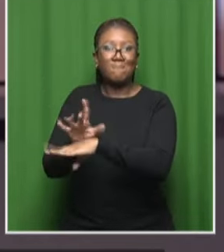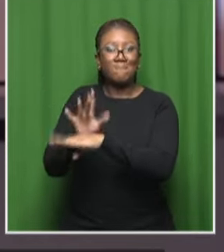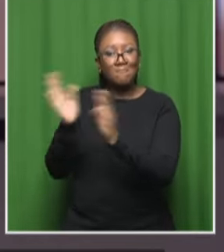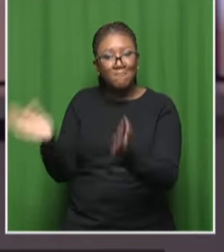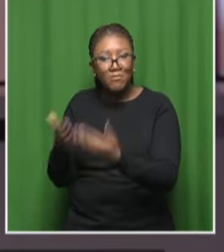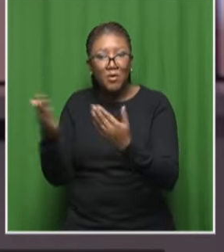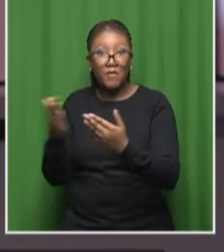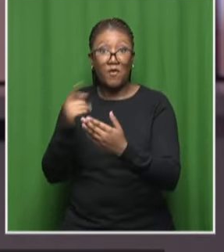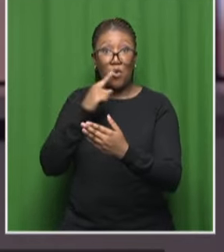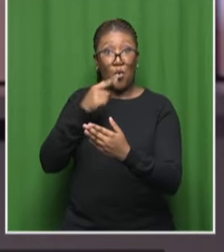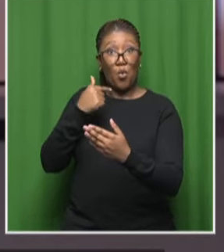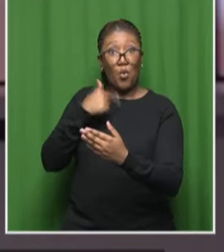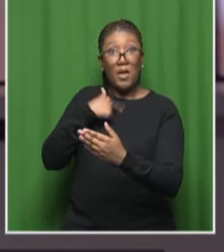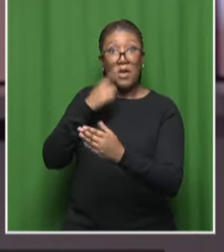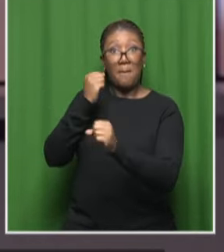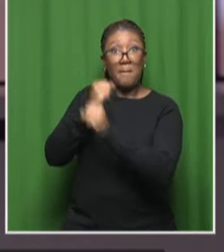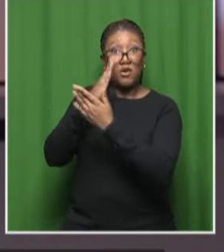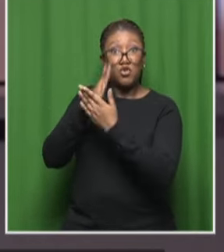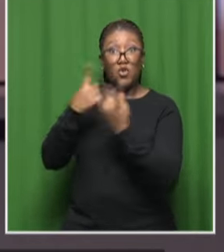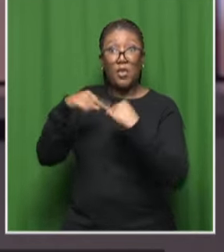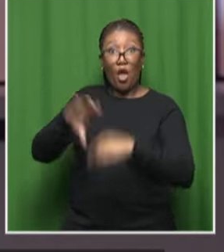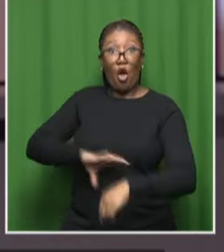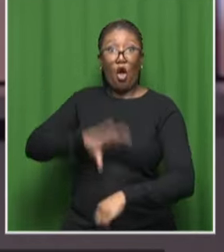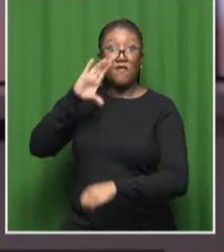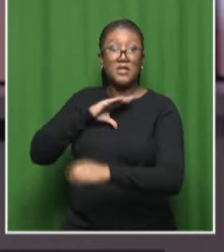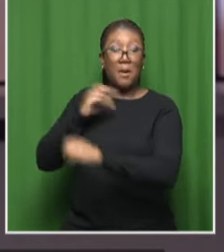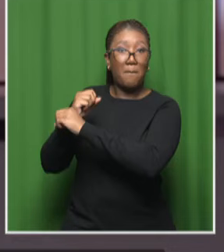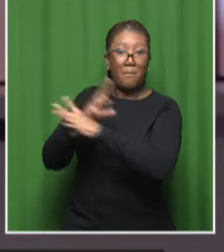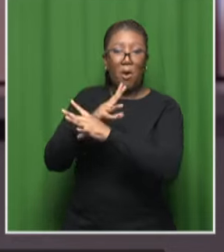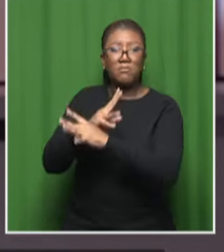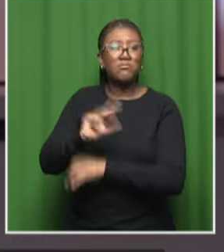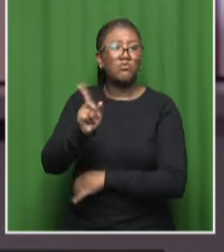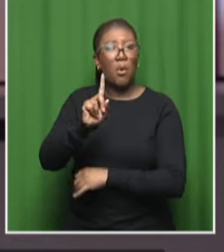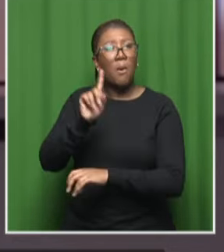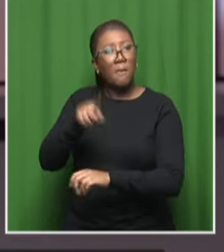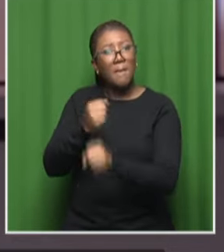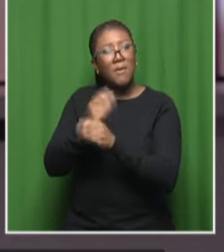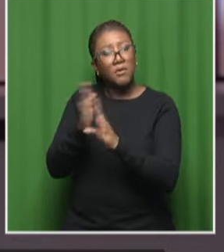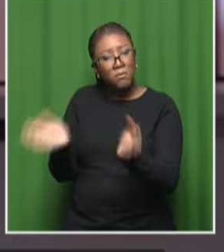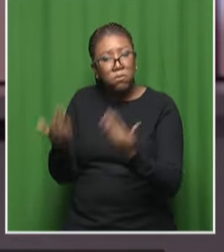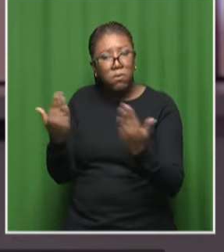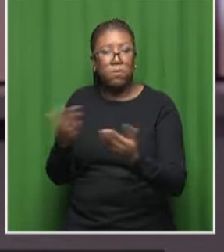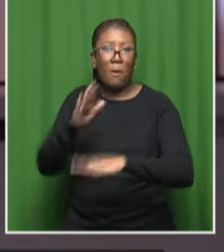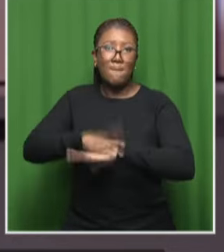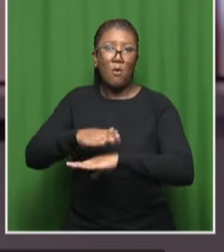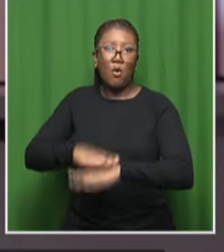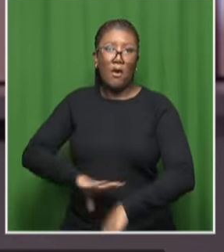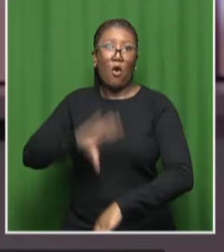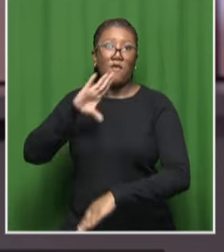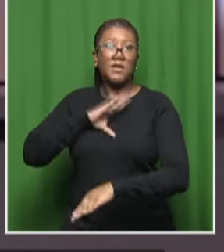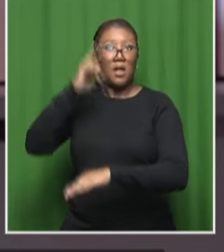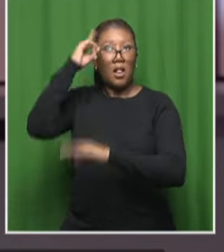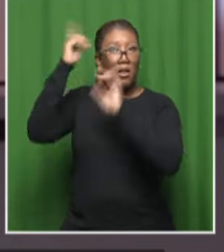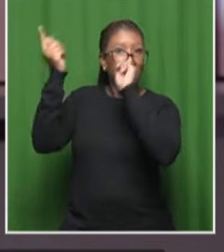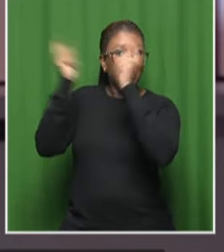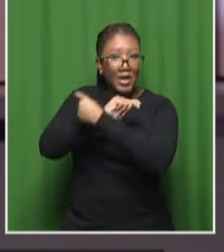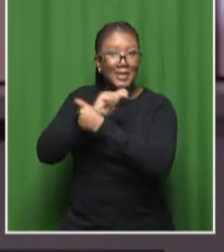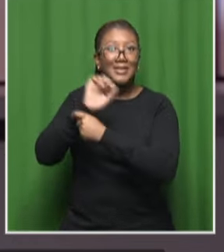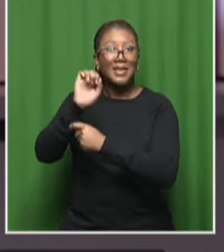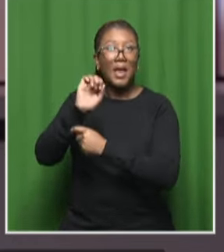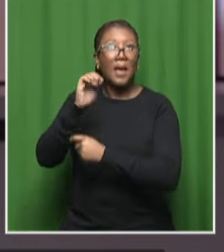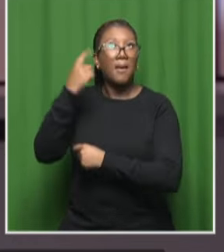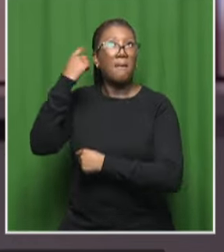not to break down you know we've got to get men to to almost rewire their thinking about manhood